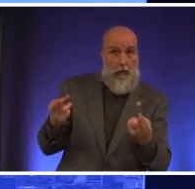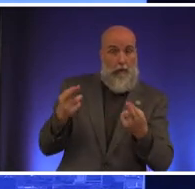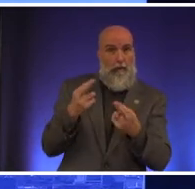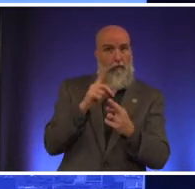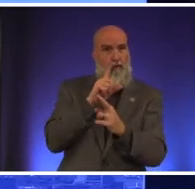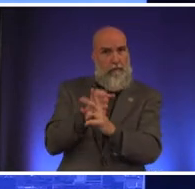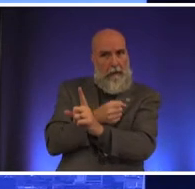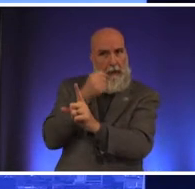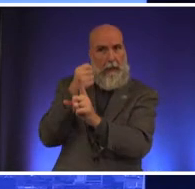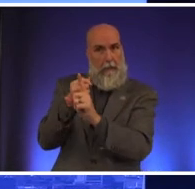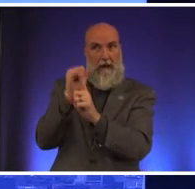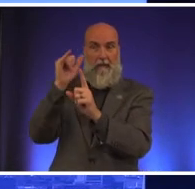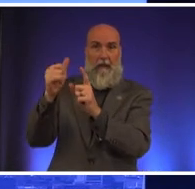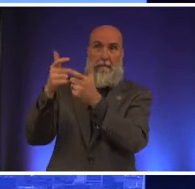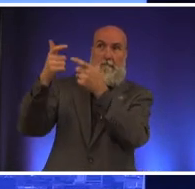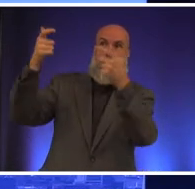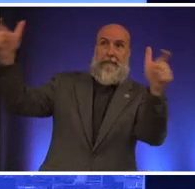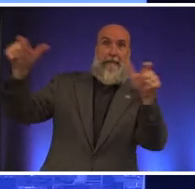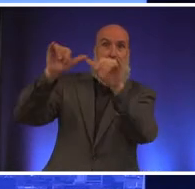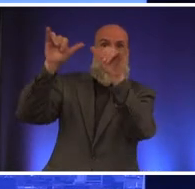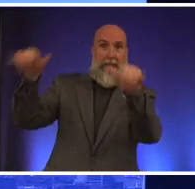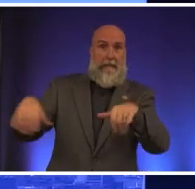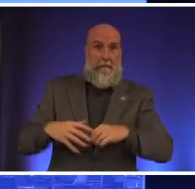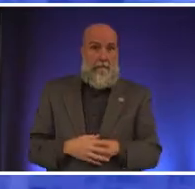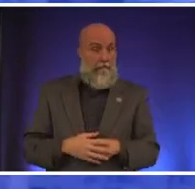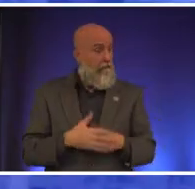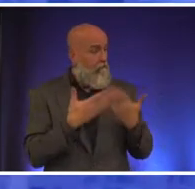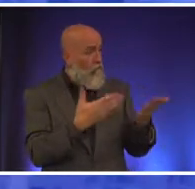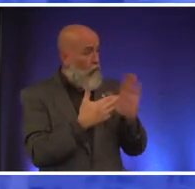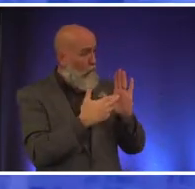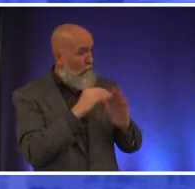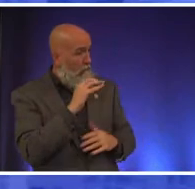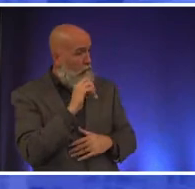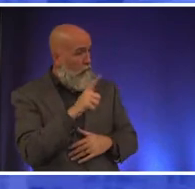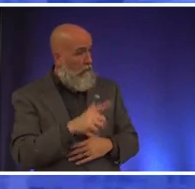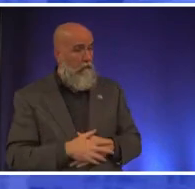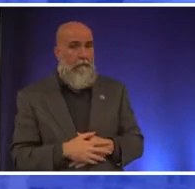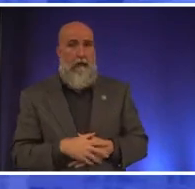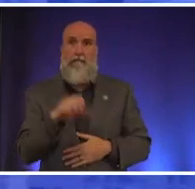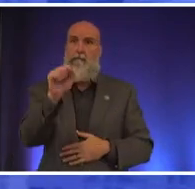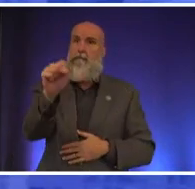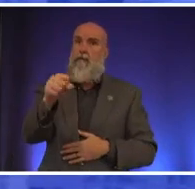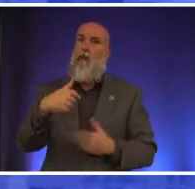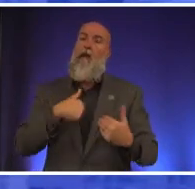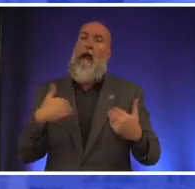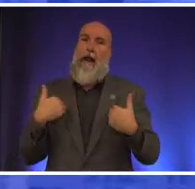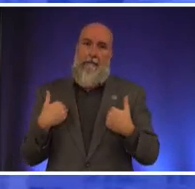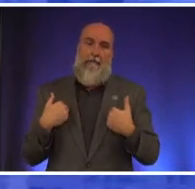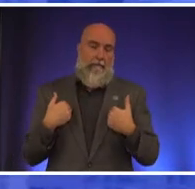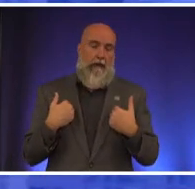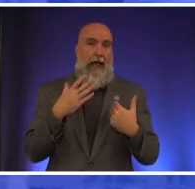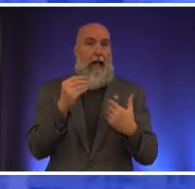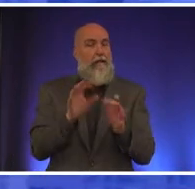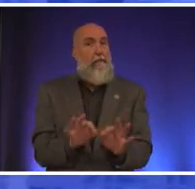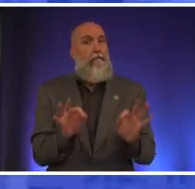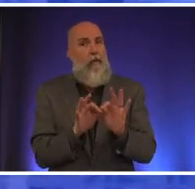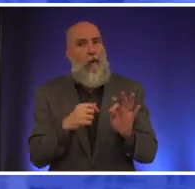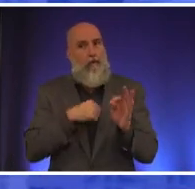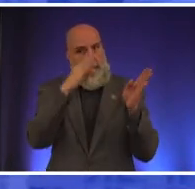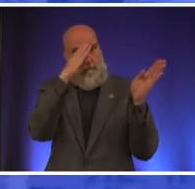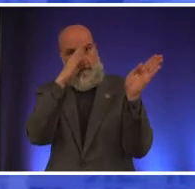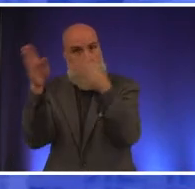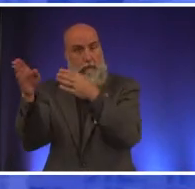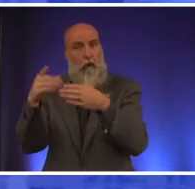system representative israel we absolutely do it's it's a critical component of what we do and it makes sure make sure that we have regional